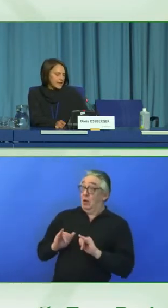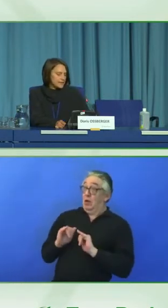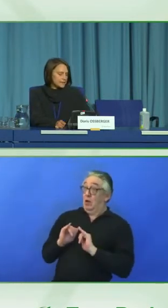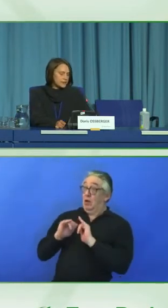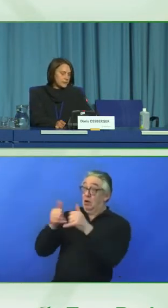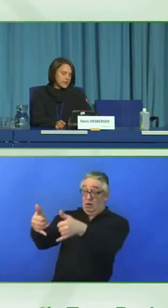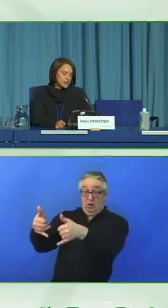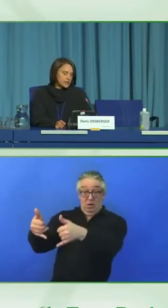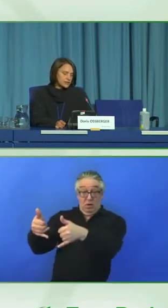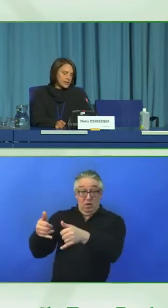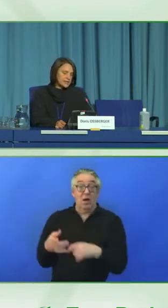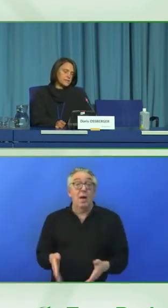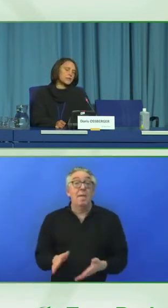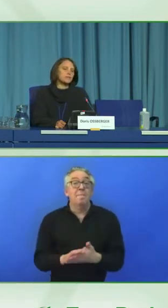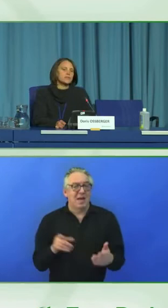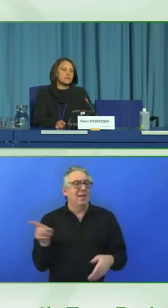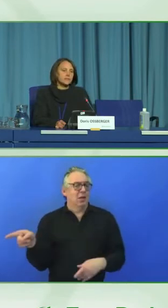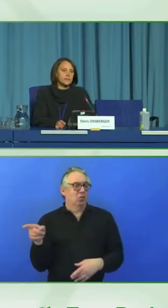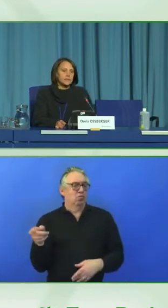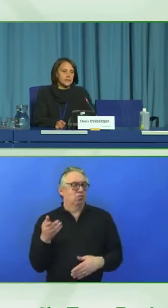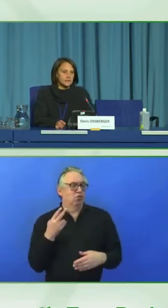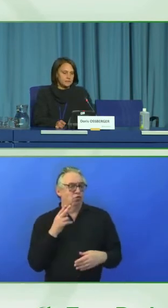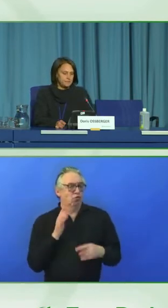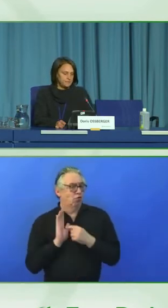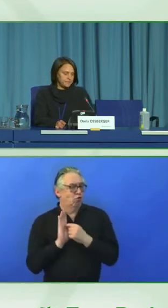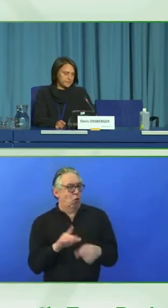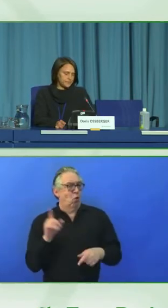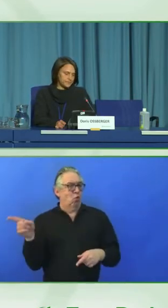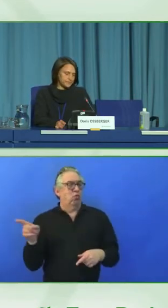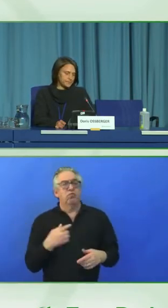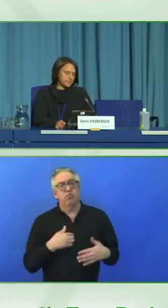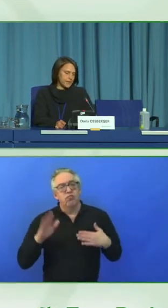and discrimination against people with disabilities.